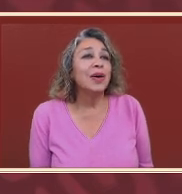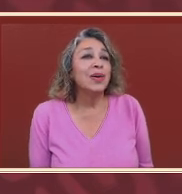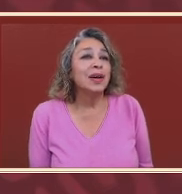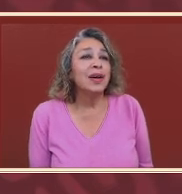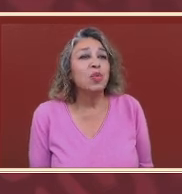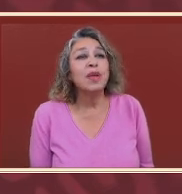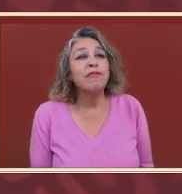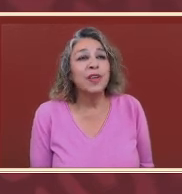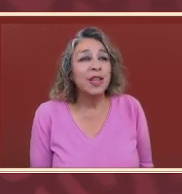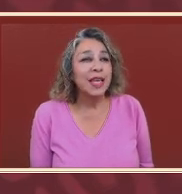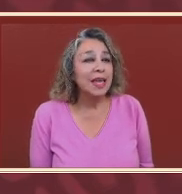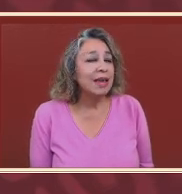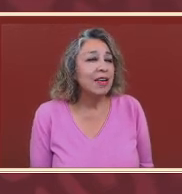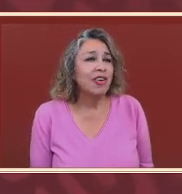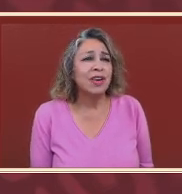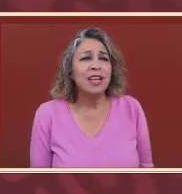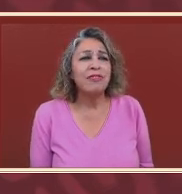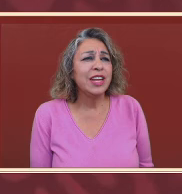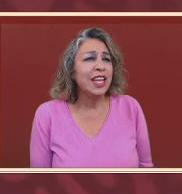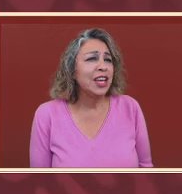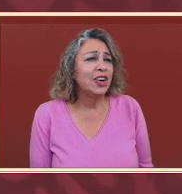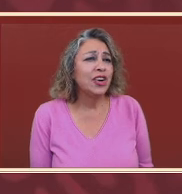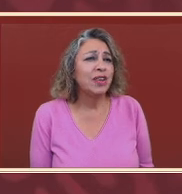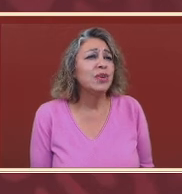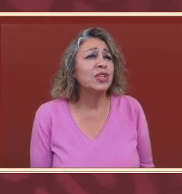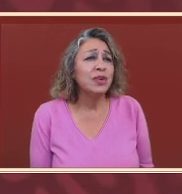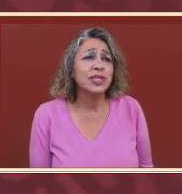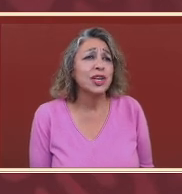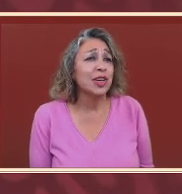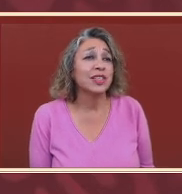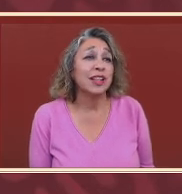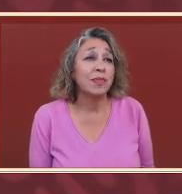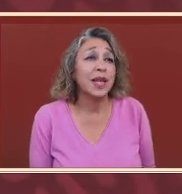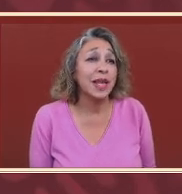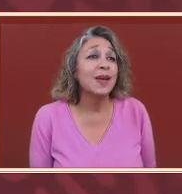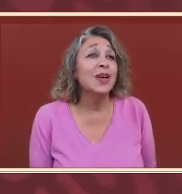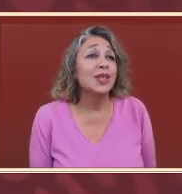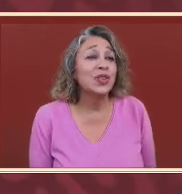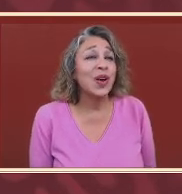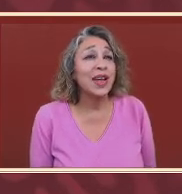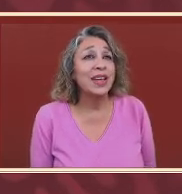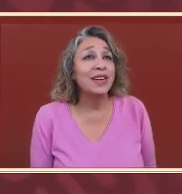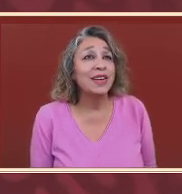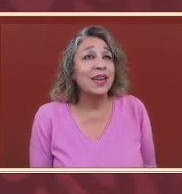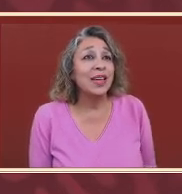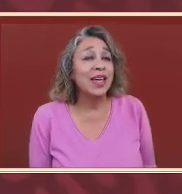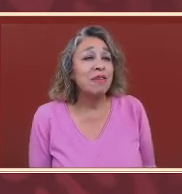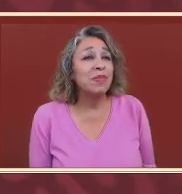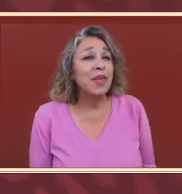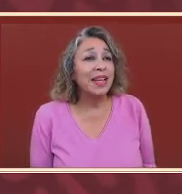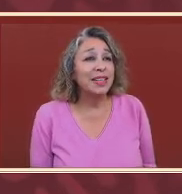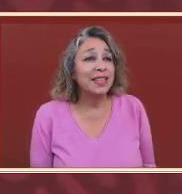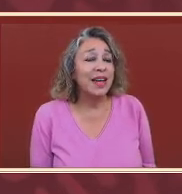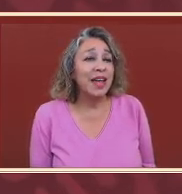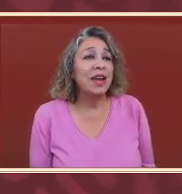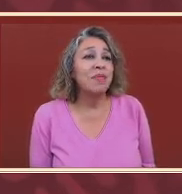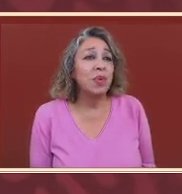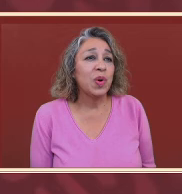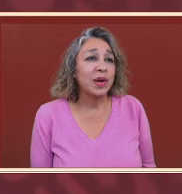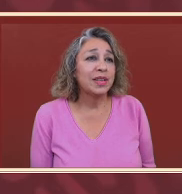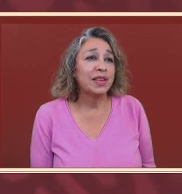uh, refilling or lifting or it would, it was going to cost a lot of money to try and keep that